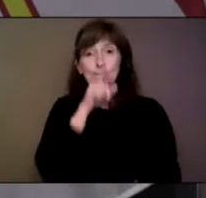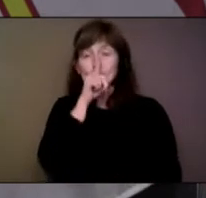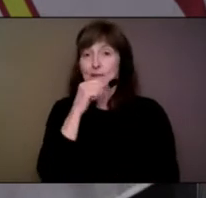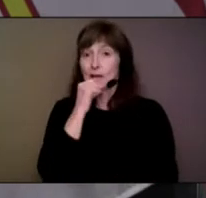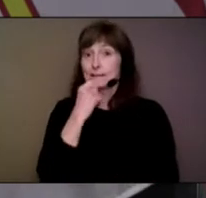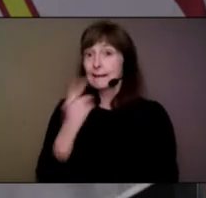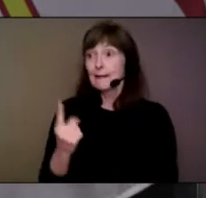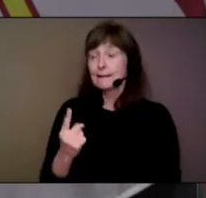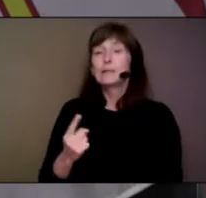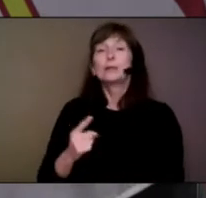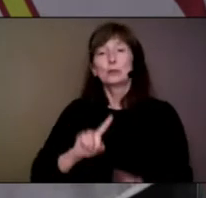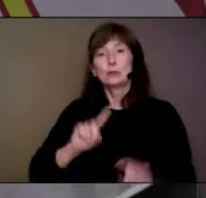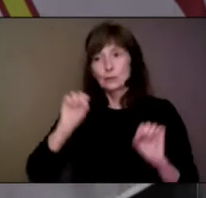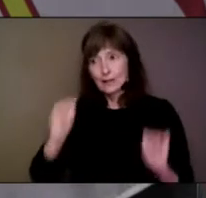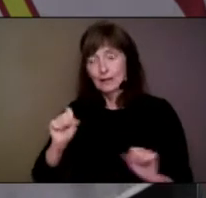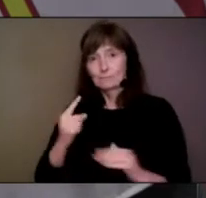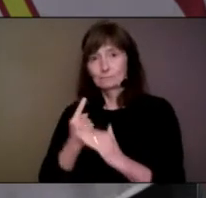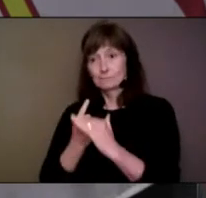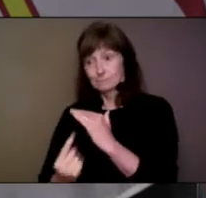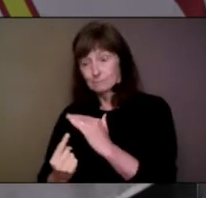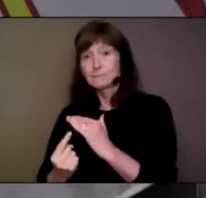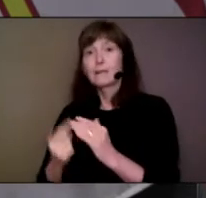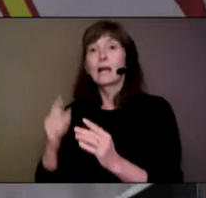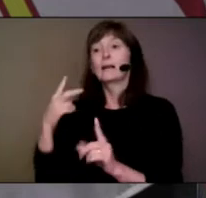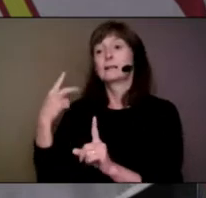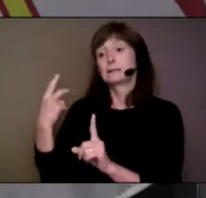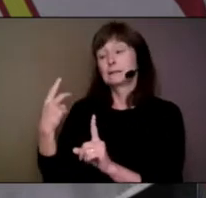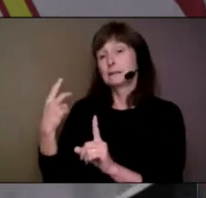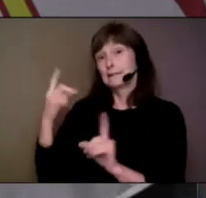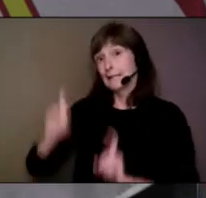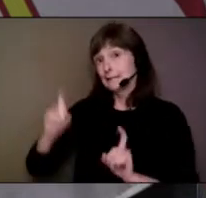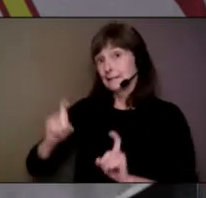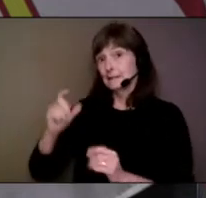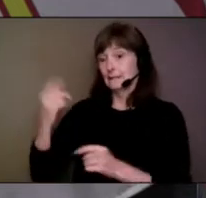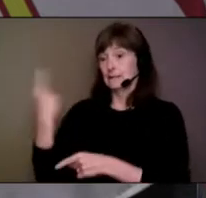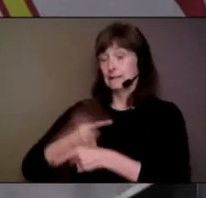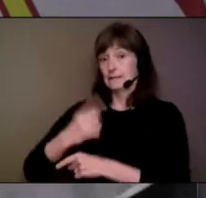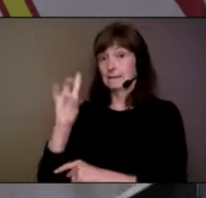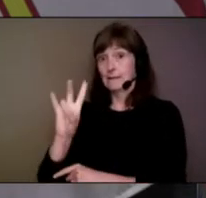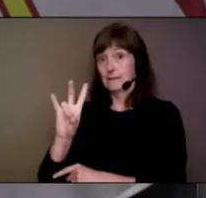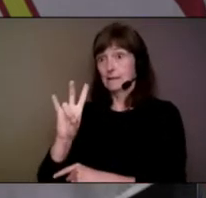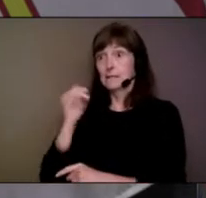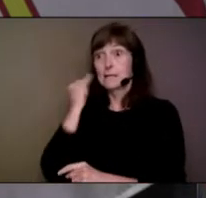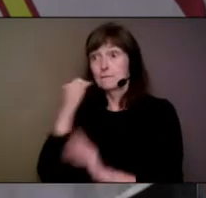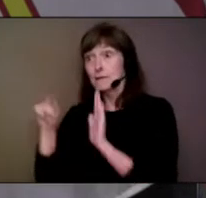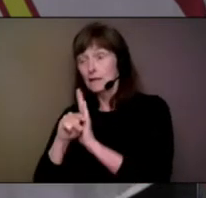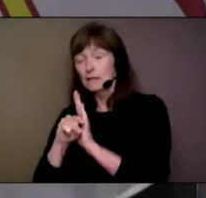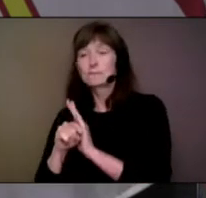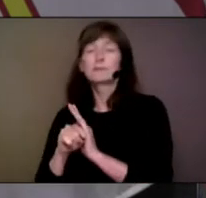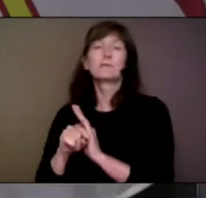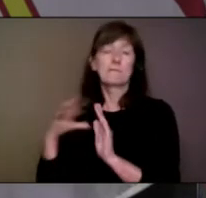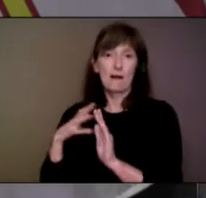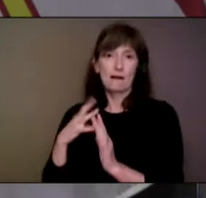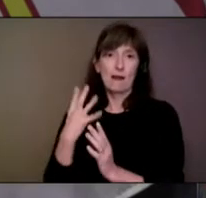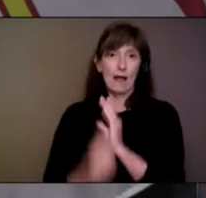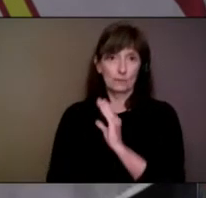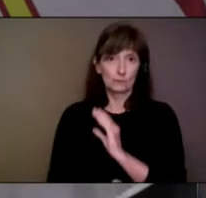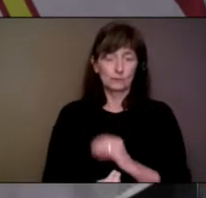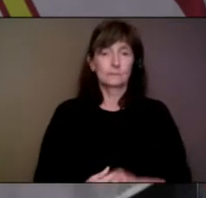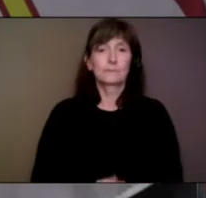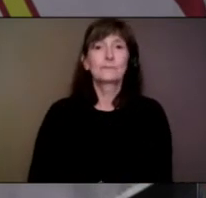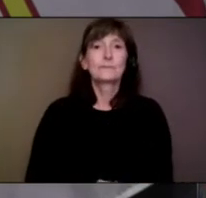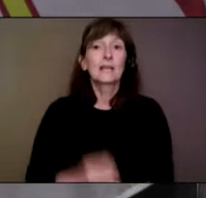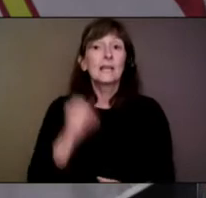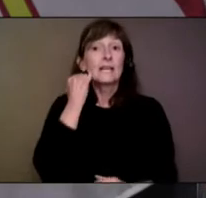or later and self-isolate until they receive a negative test result. Anyone who arrived in the province in the 13 days prior to August